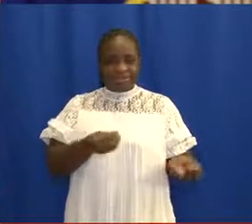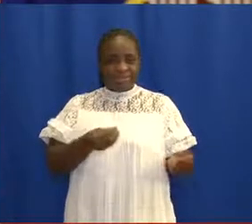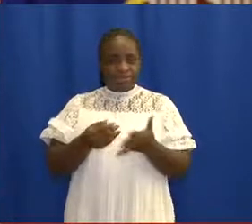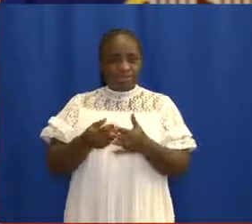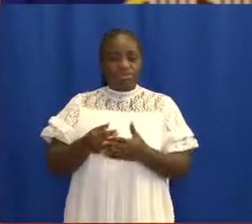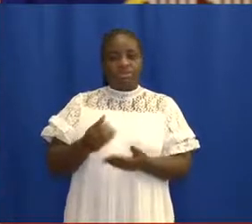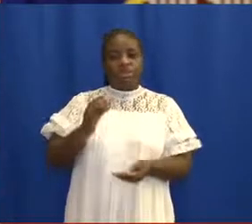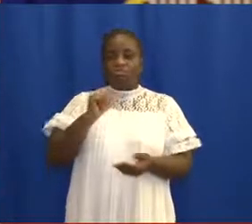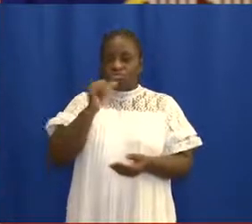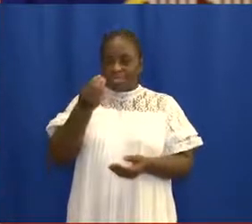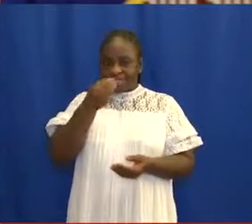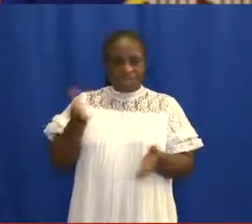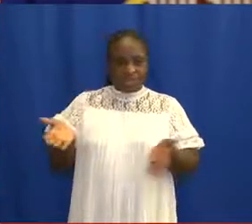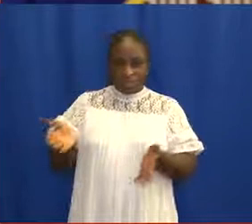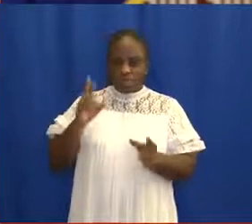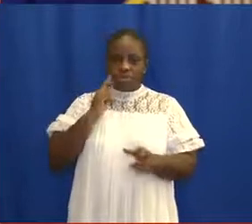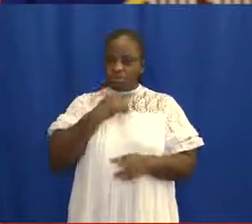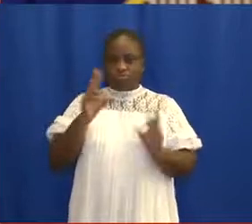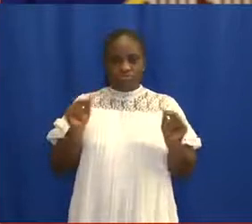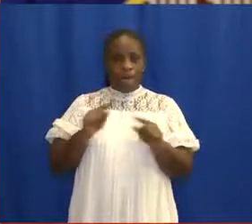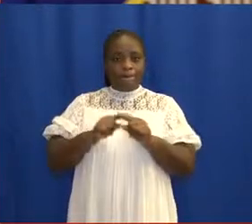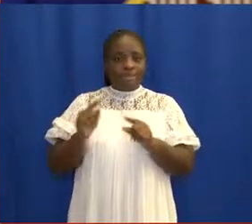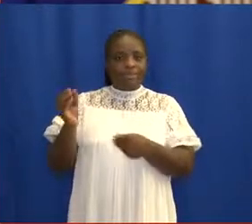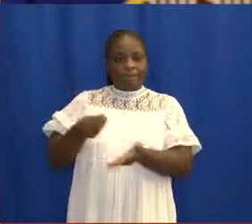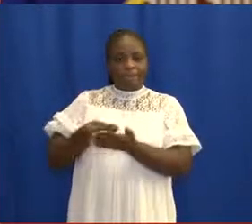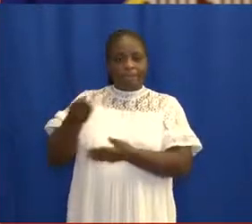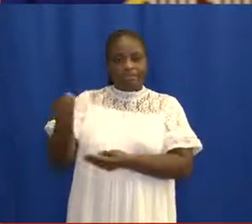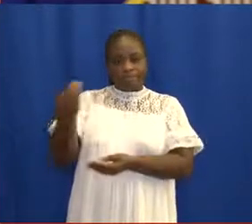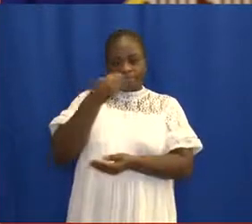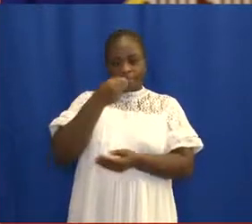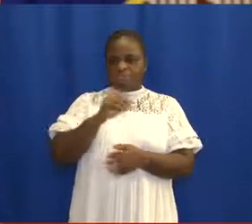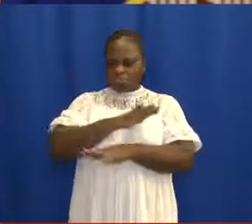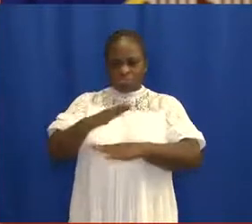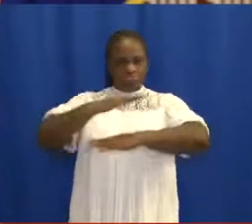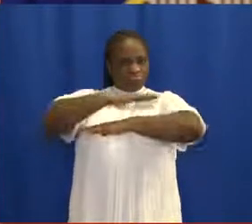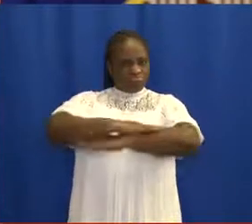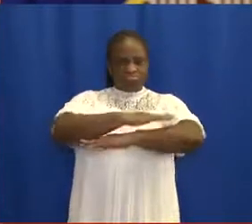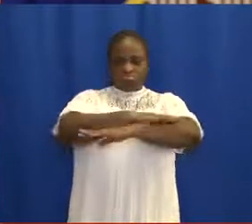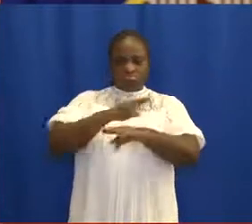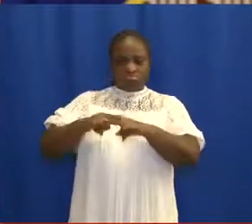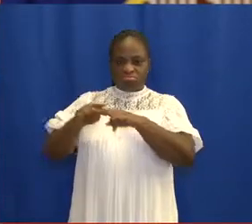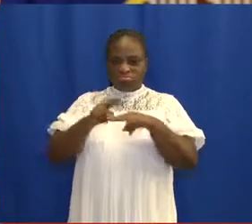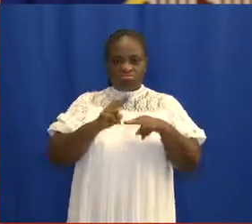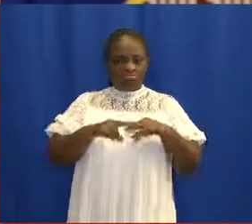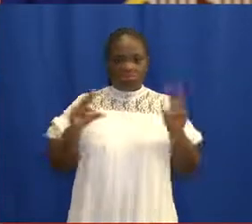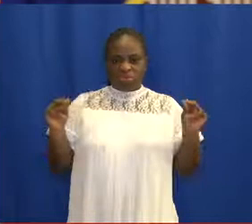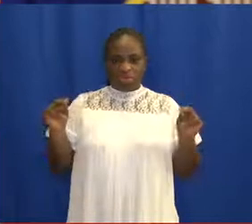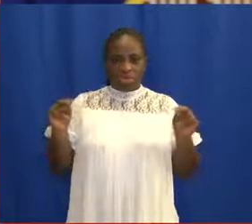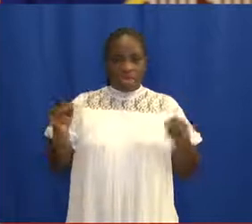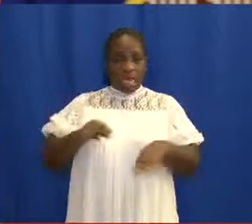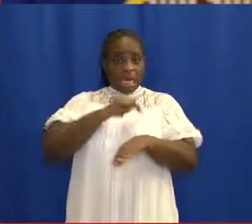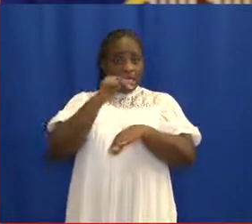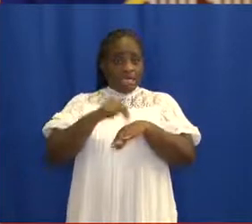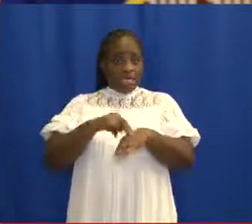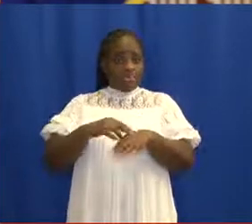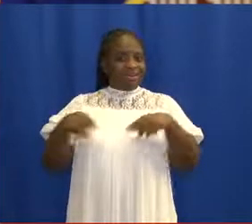services and should, as much as possible, avoid seated services. The National Sports